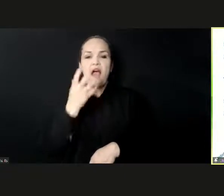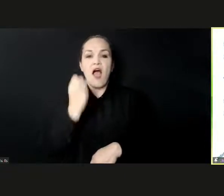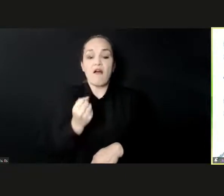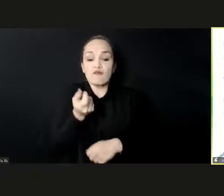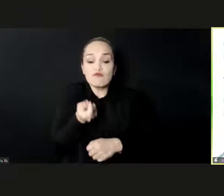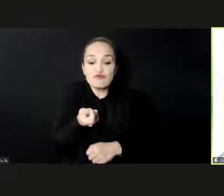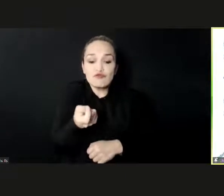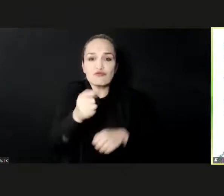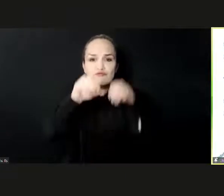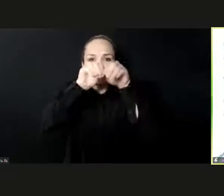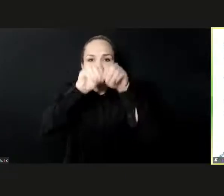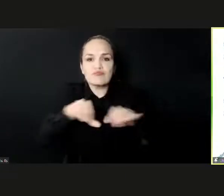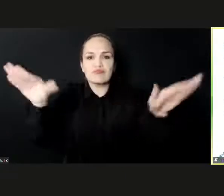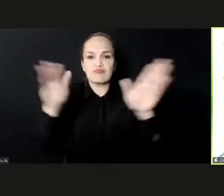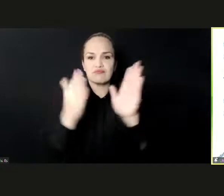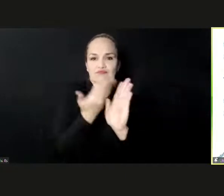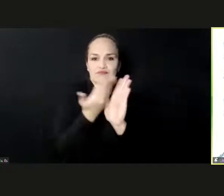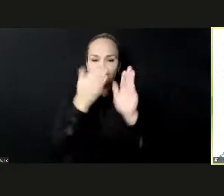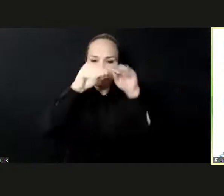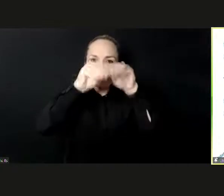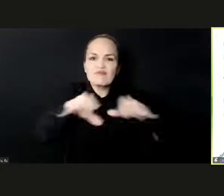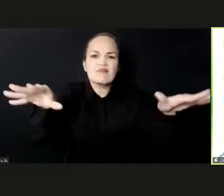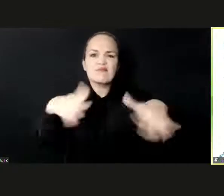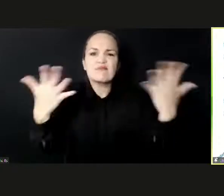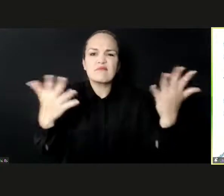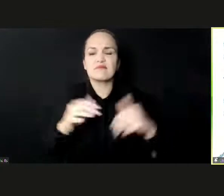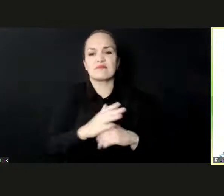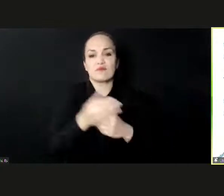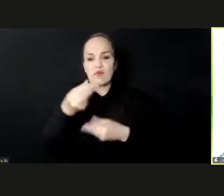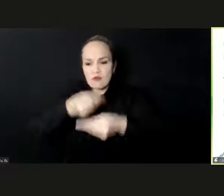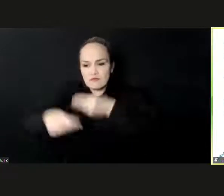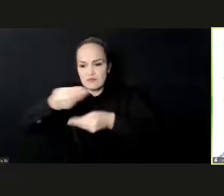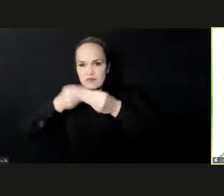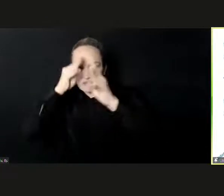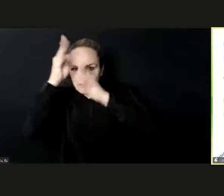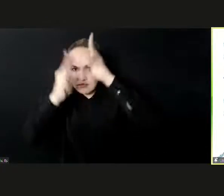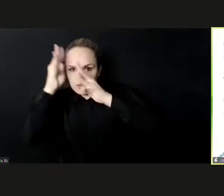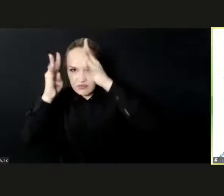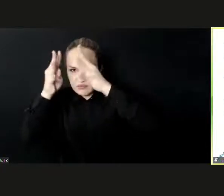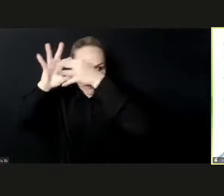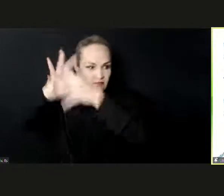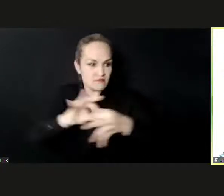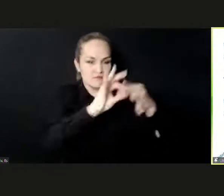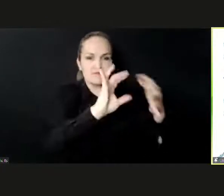policy making on creative industries through the lens of digitalization.